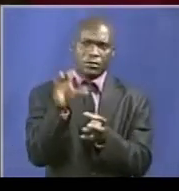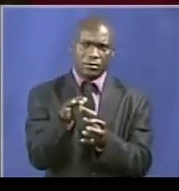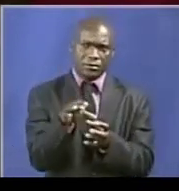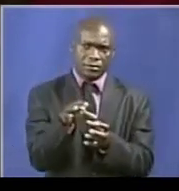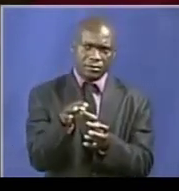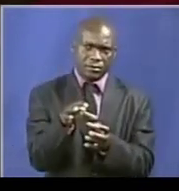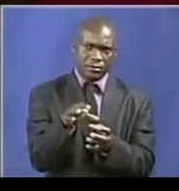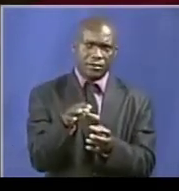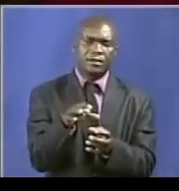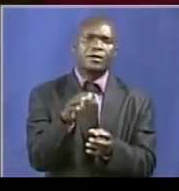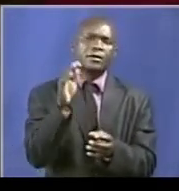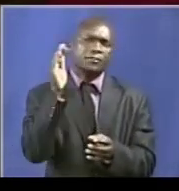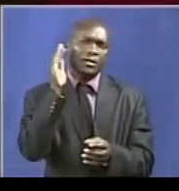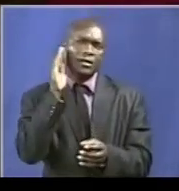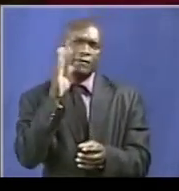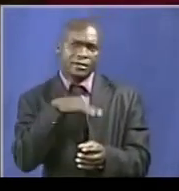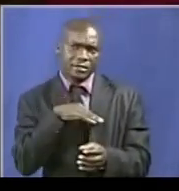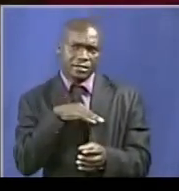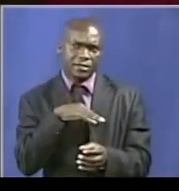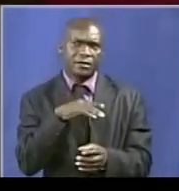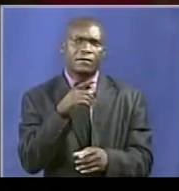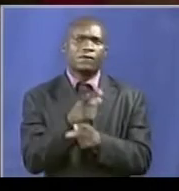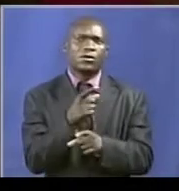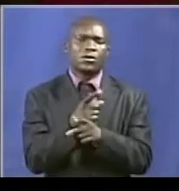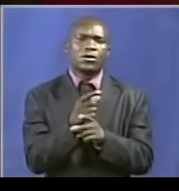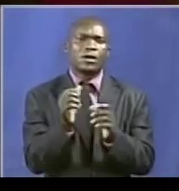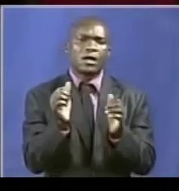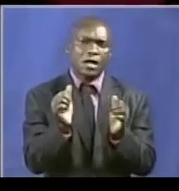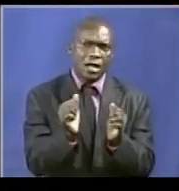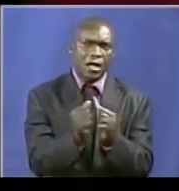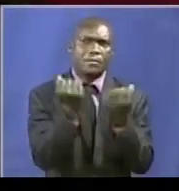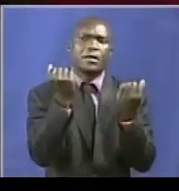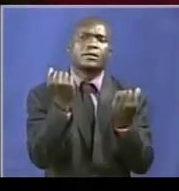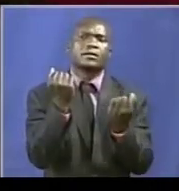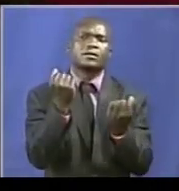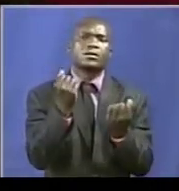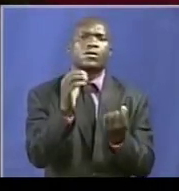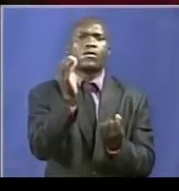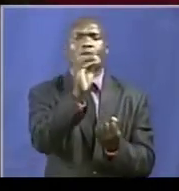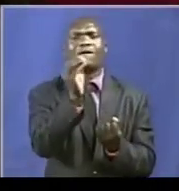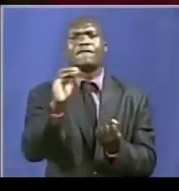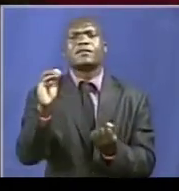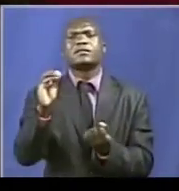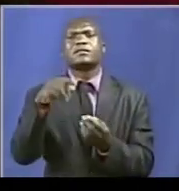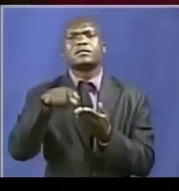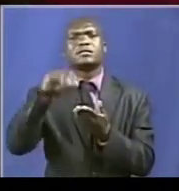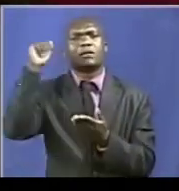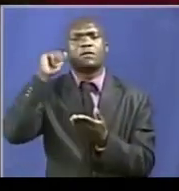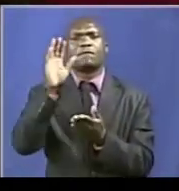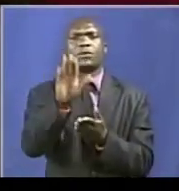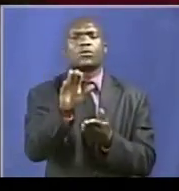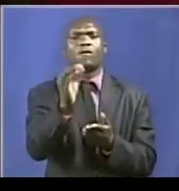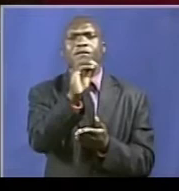And I was talking about the incident that happened in Kuma offices in ZANU-PF.